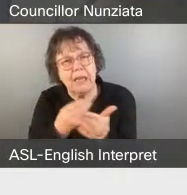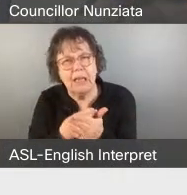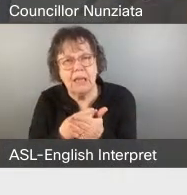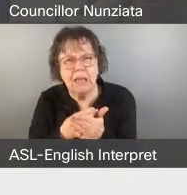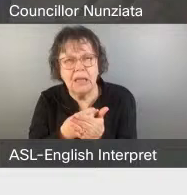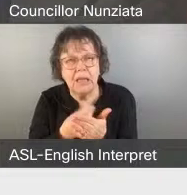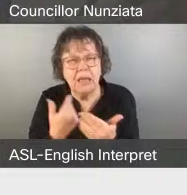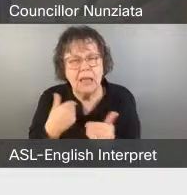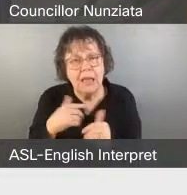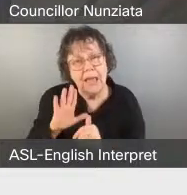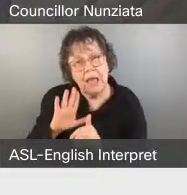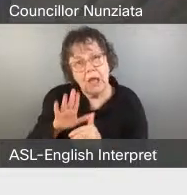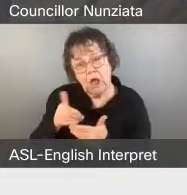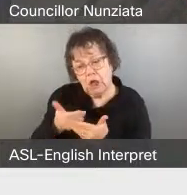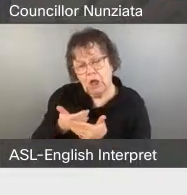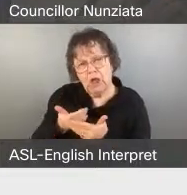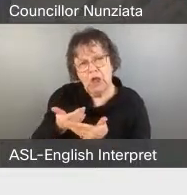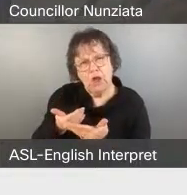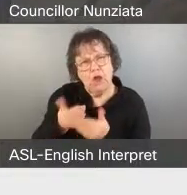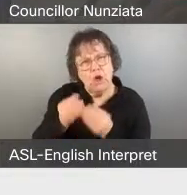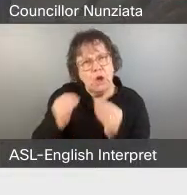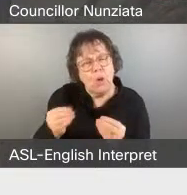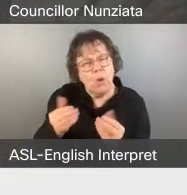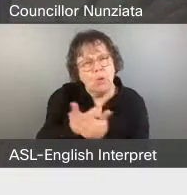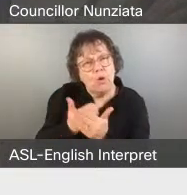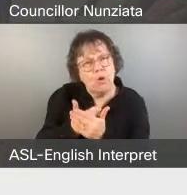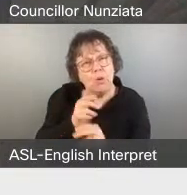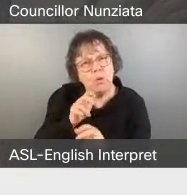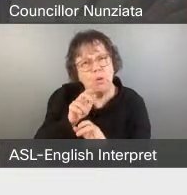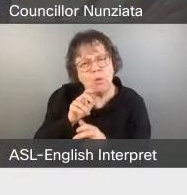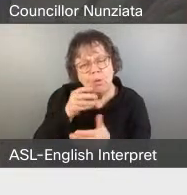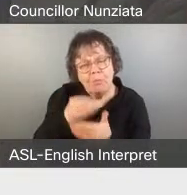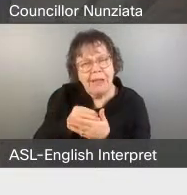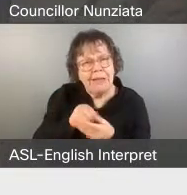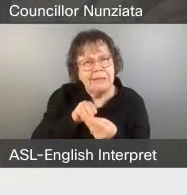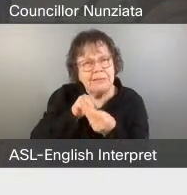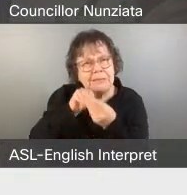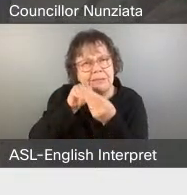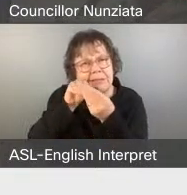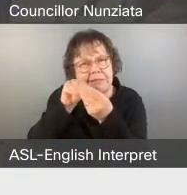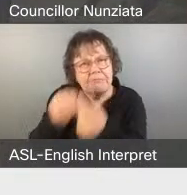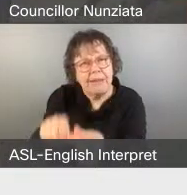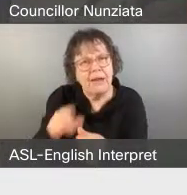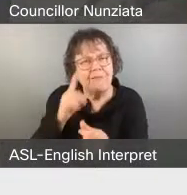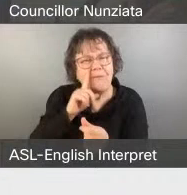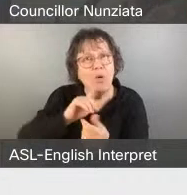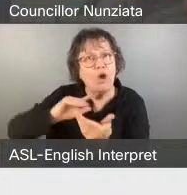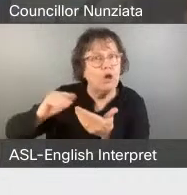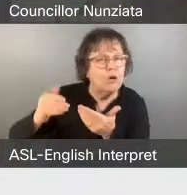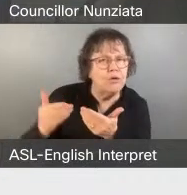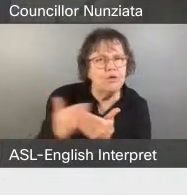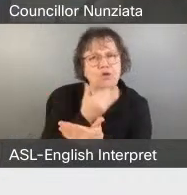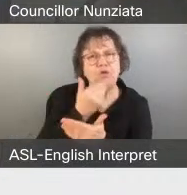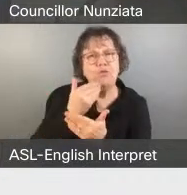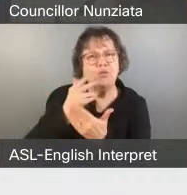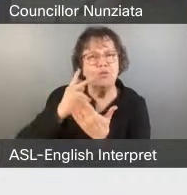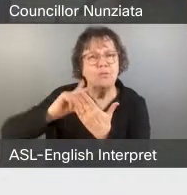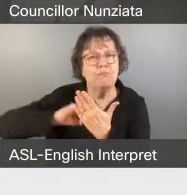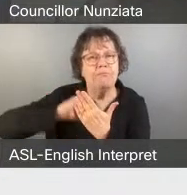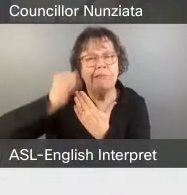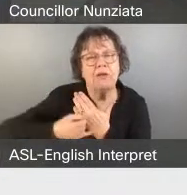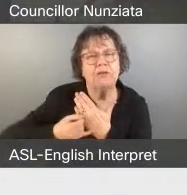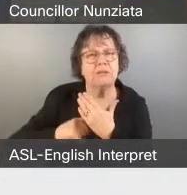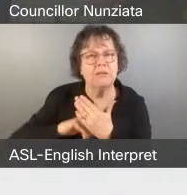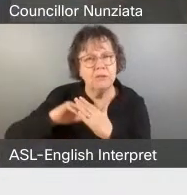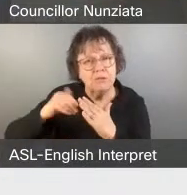should focus on non police interventions, not more policing. We want to see a